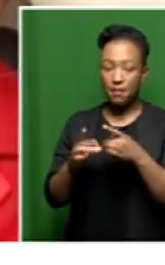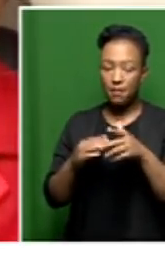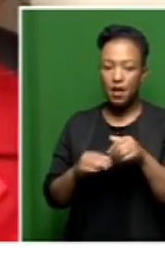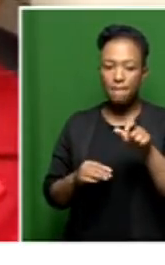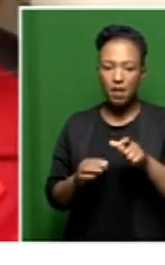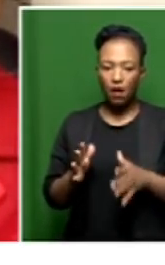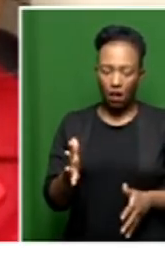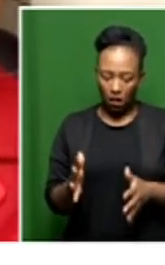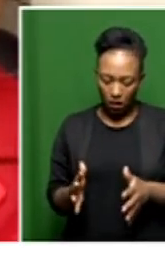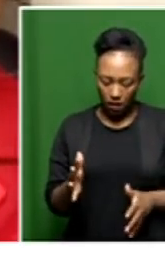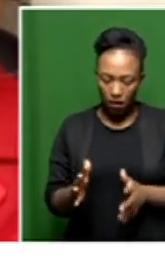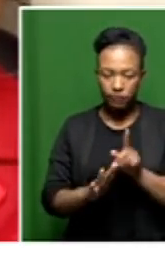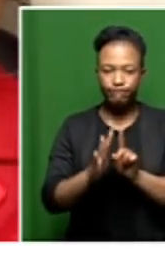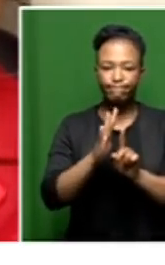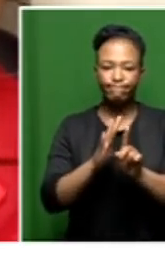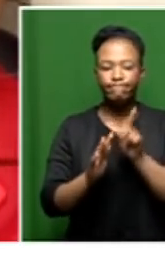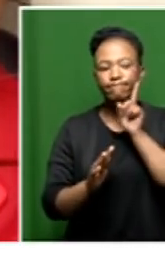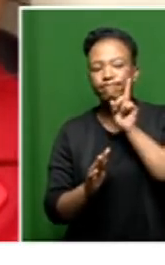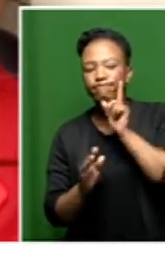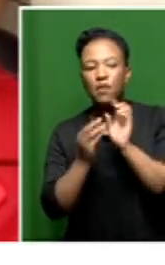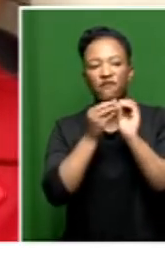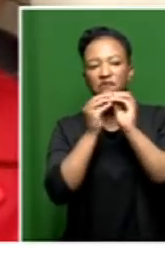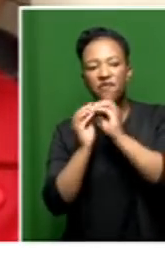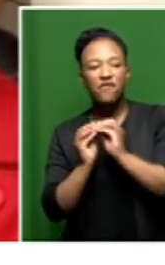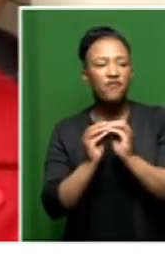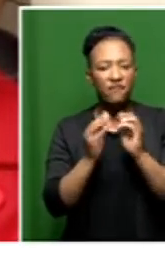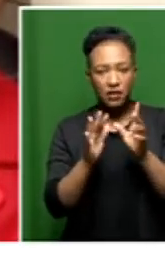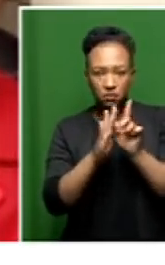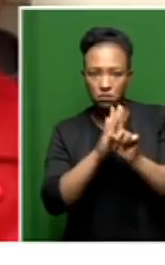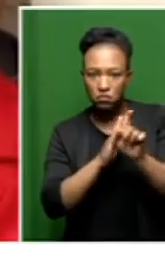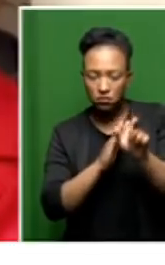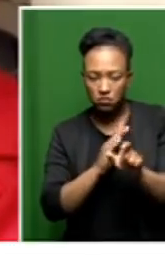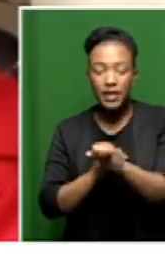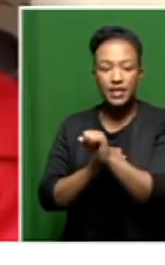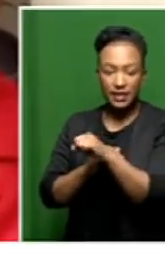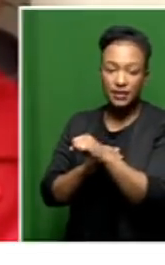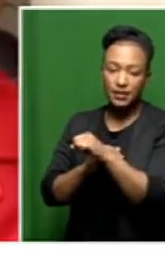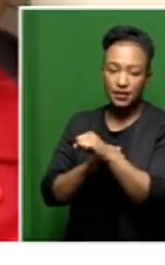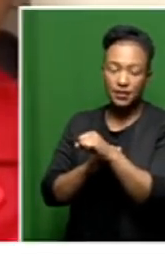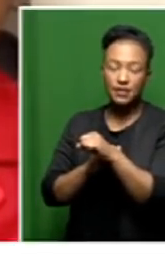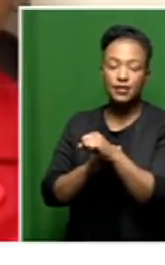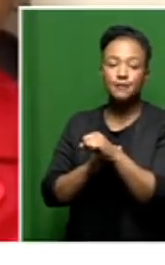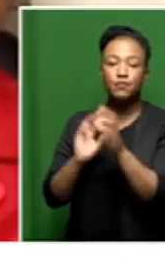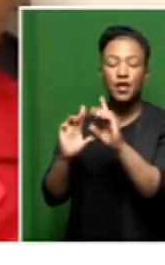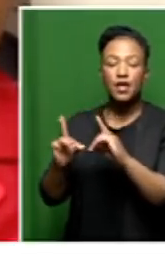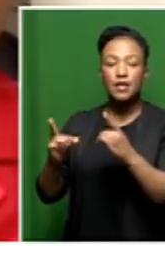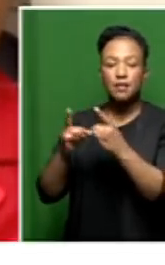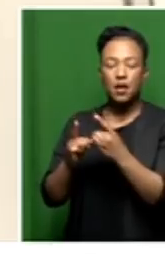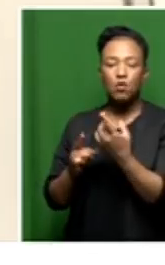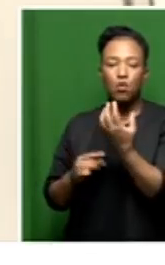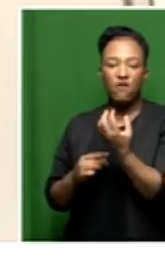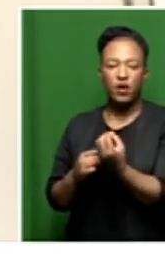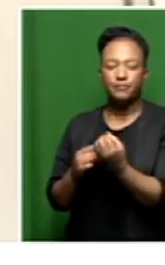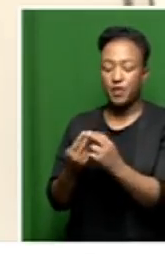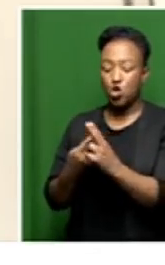to the building to inspect what all of these renovations are? Yes. The department, we do have a unit